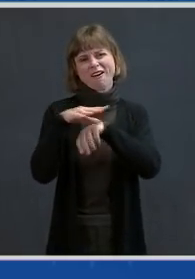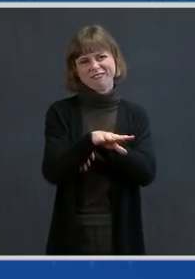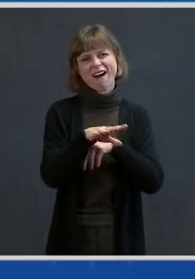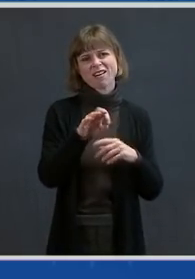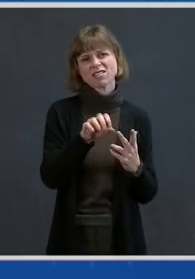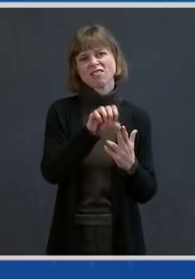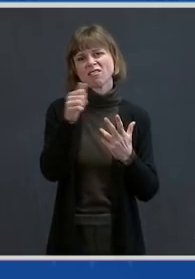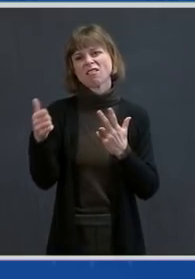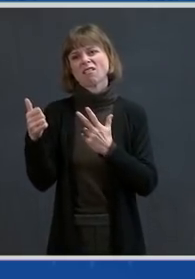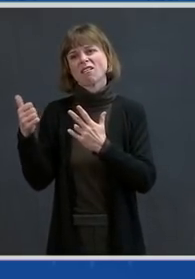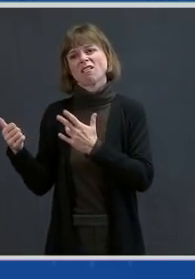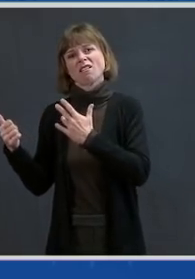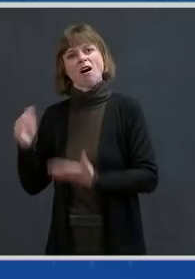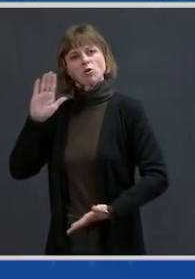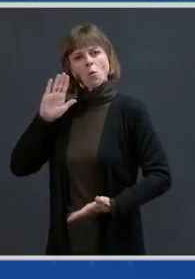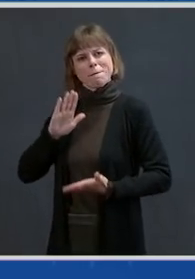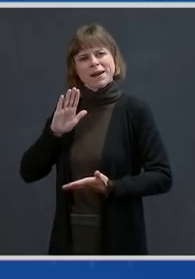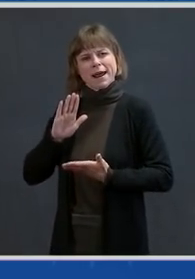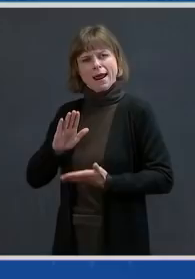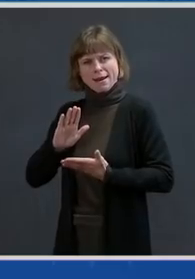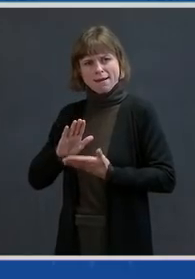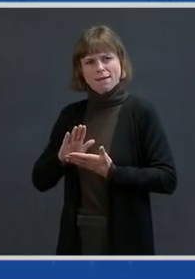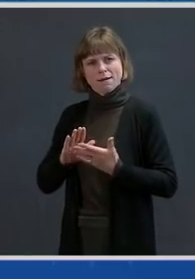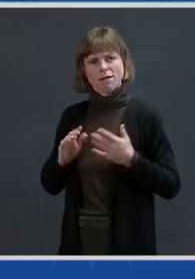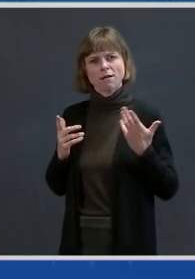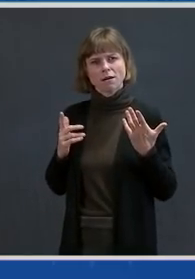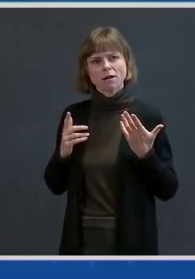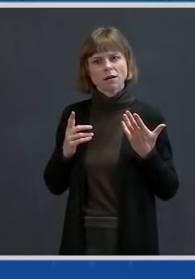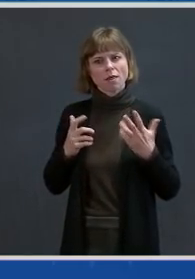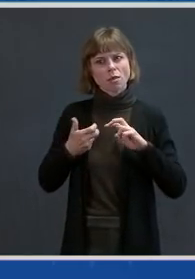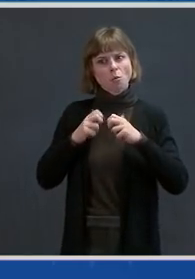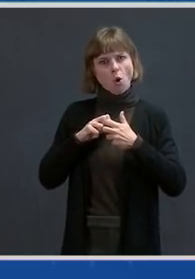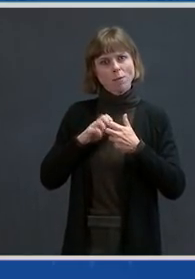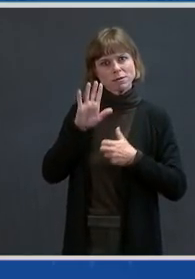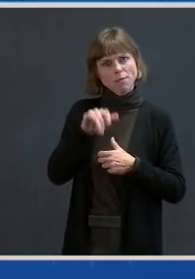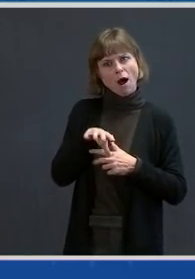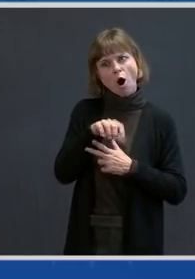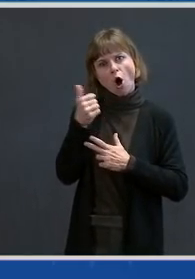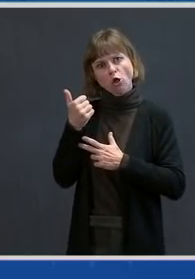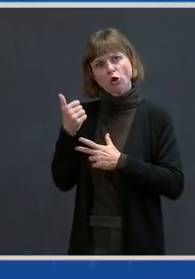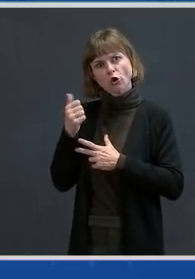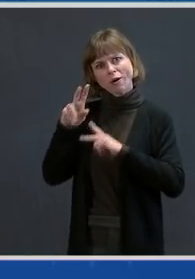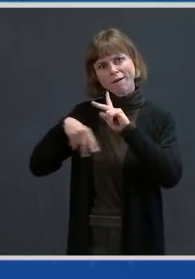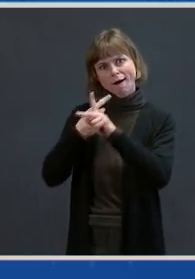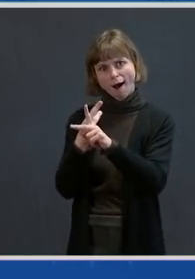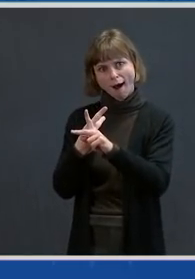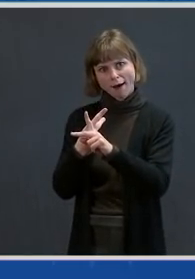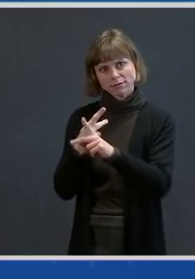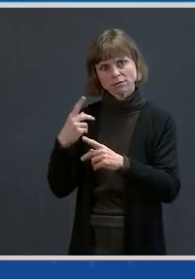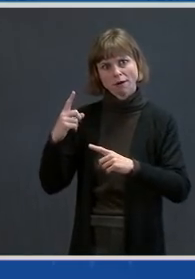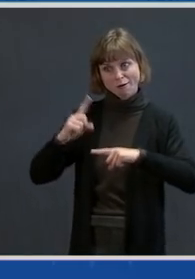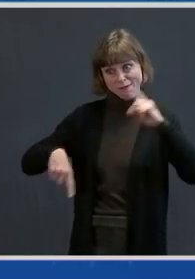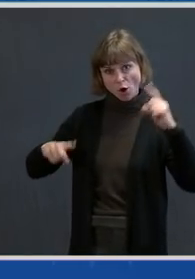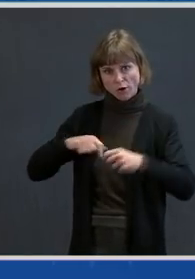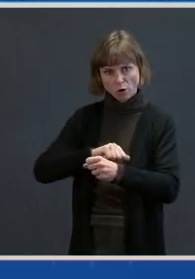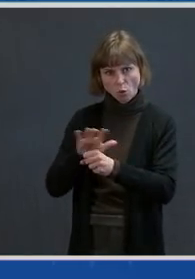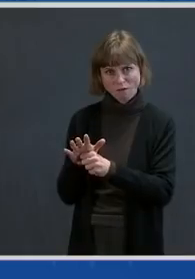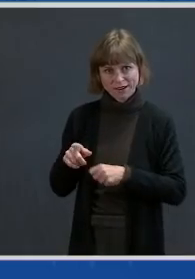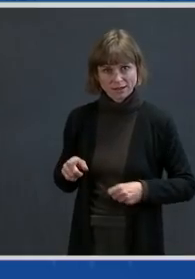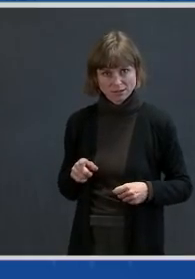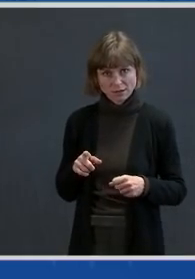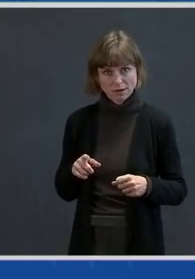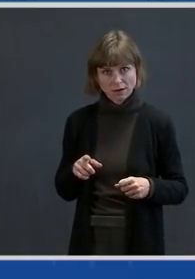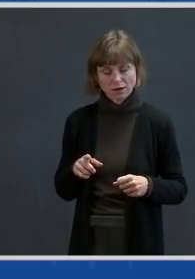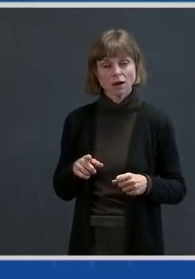mitigating the problem that is created by the variants. And we know that from experience with